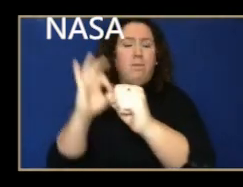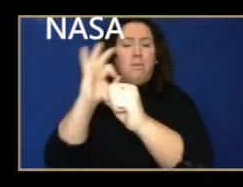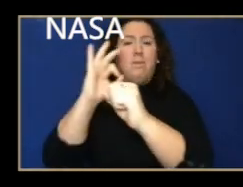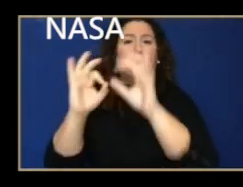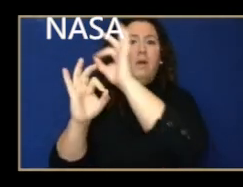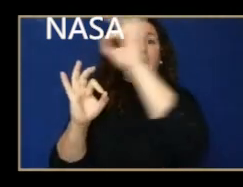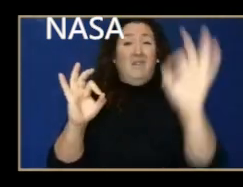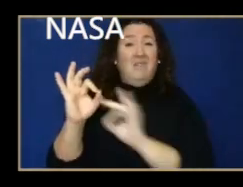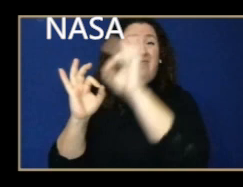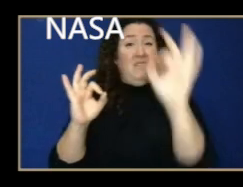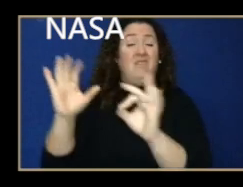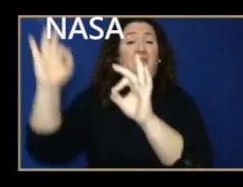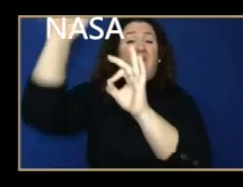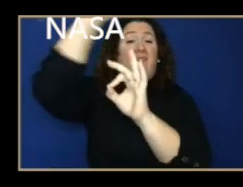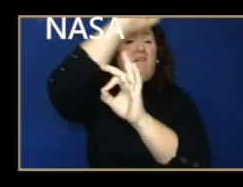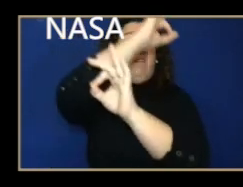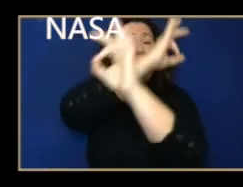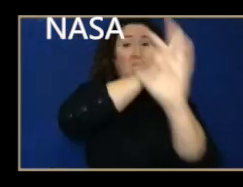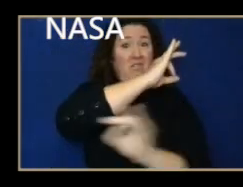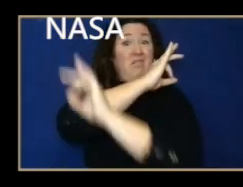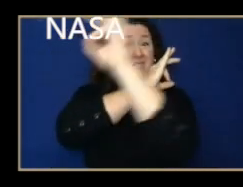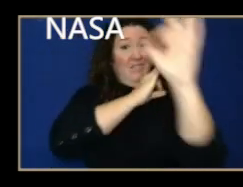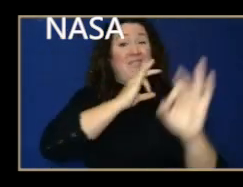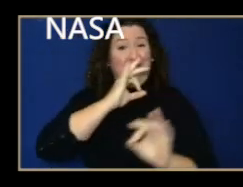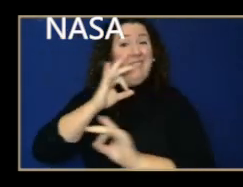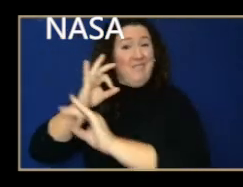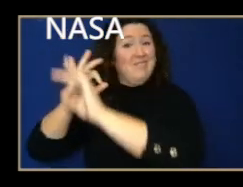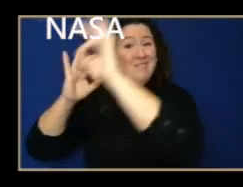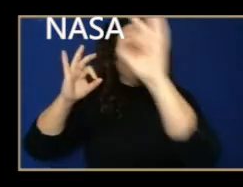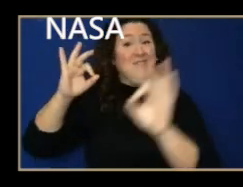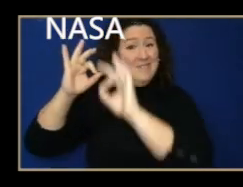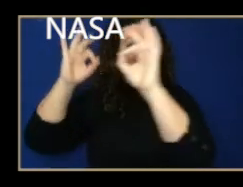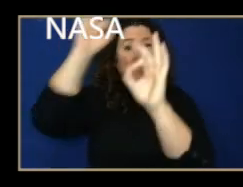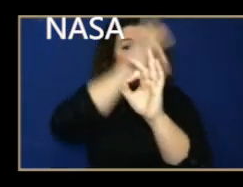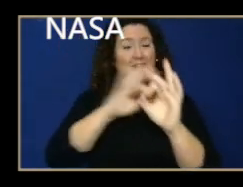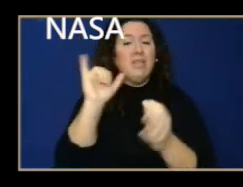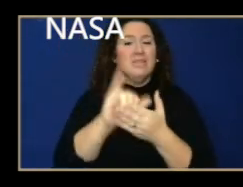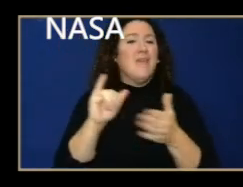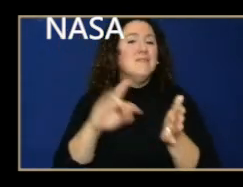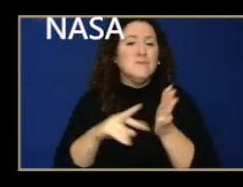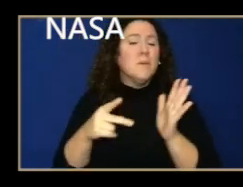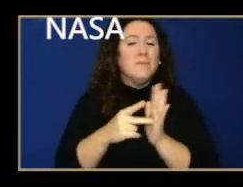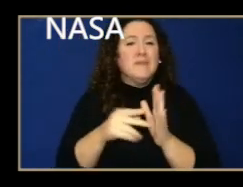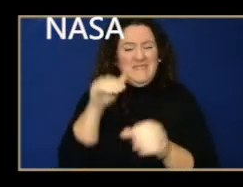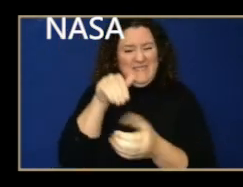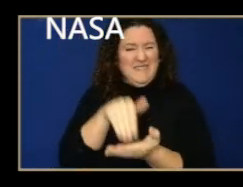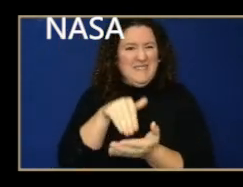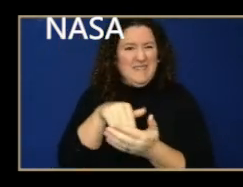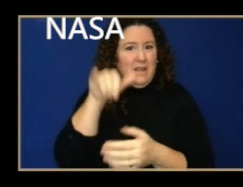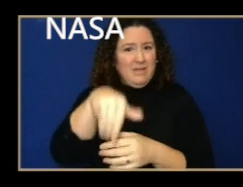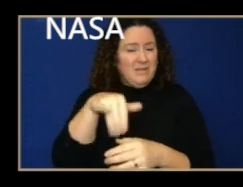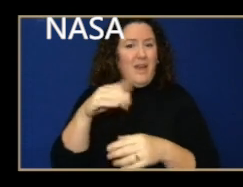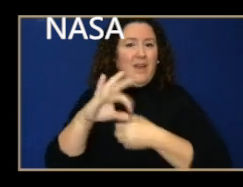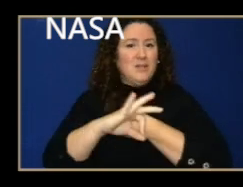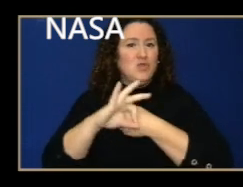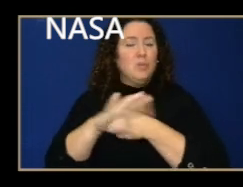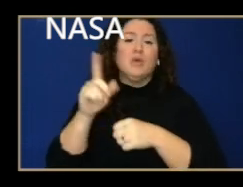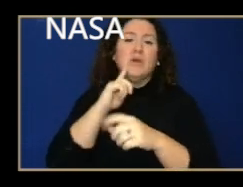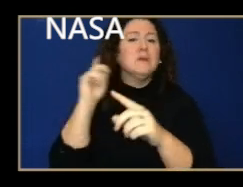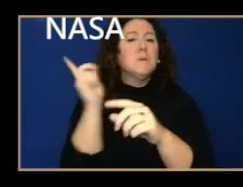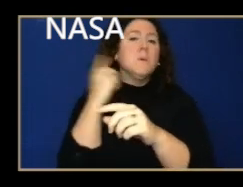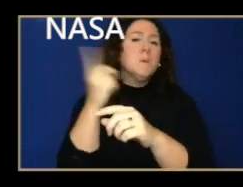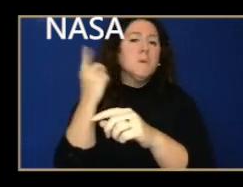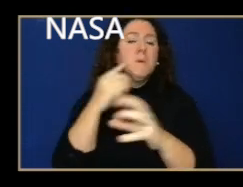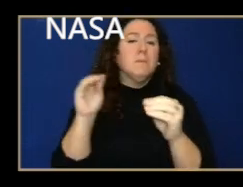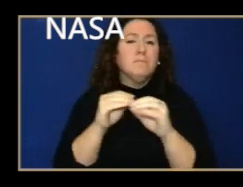this just being like runners on the track. You're standing there at the center, and you've got a fast runner on the inside track, and they're overtaking and passing the